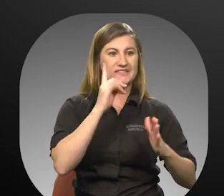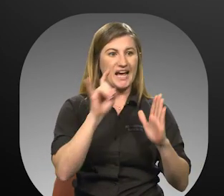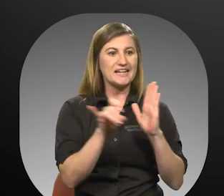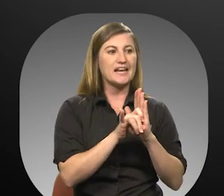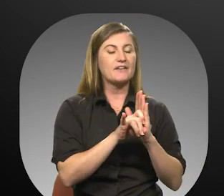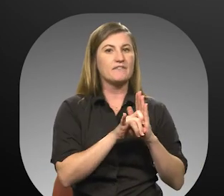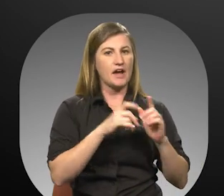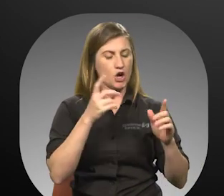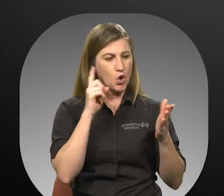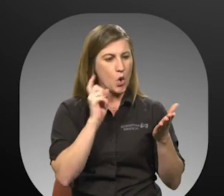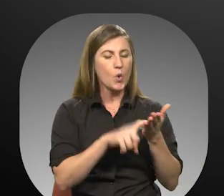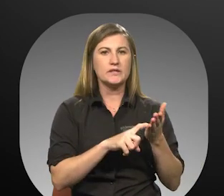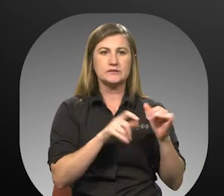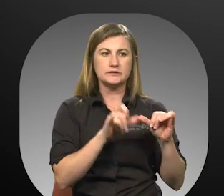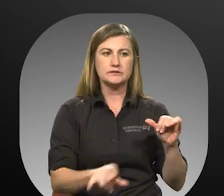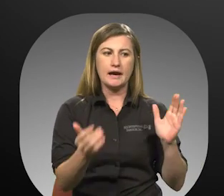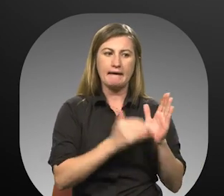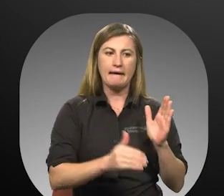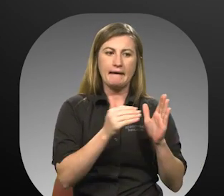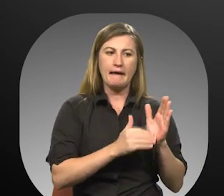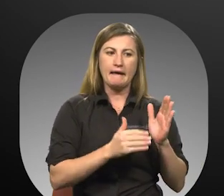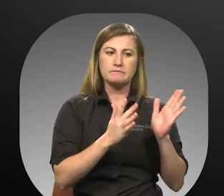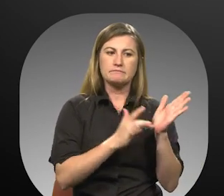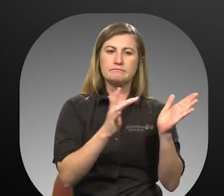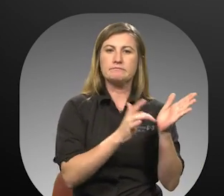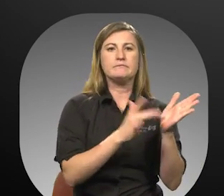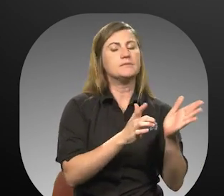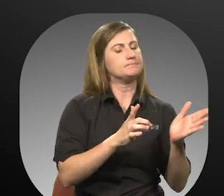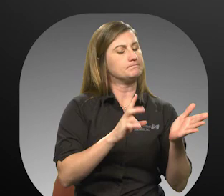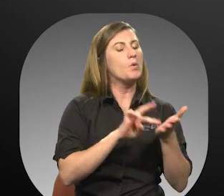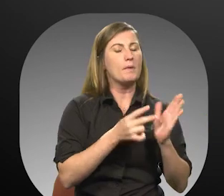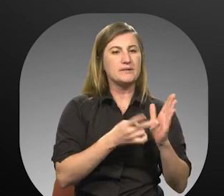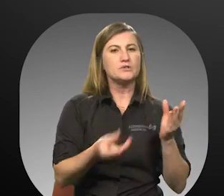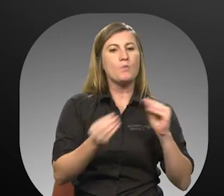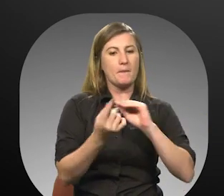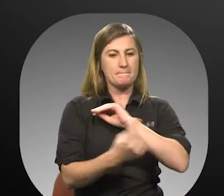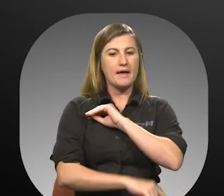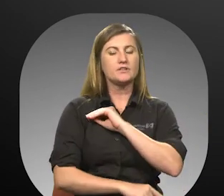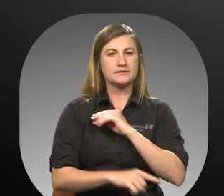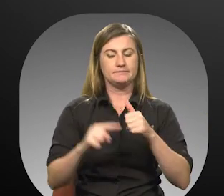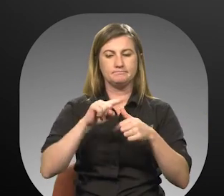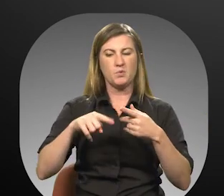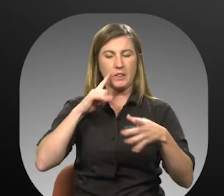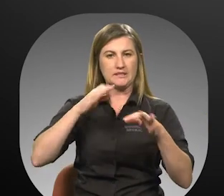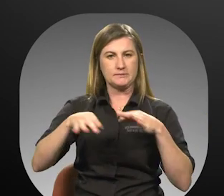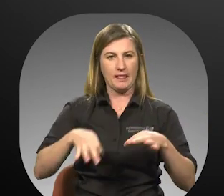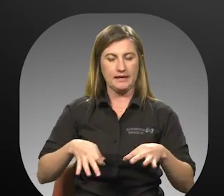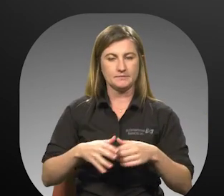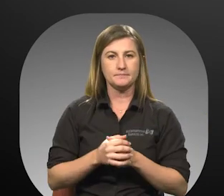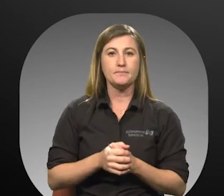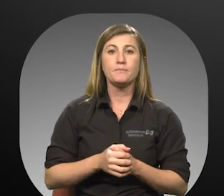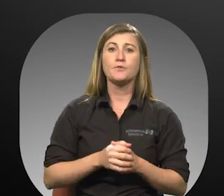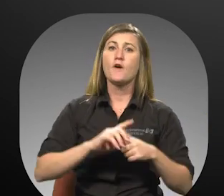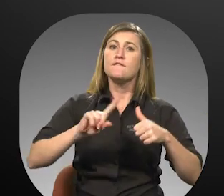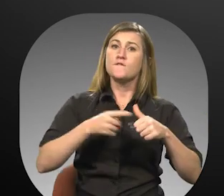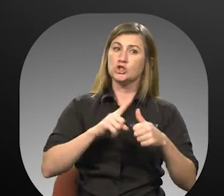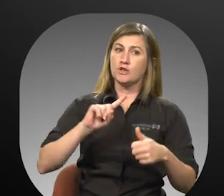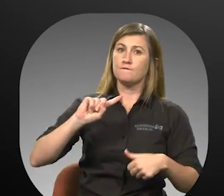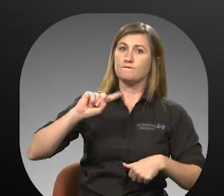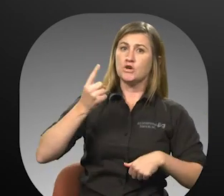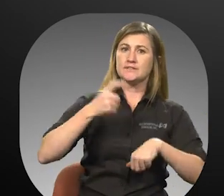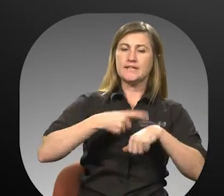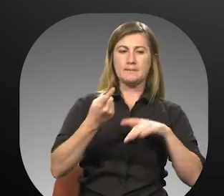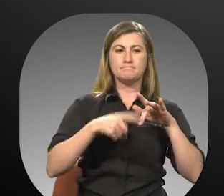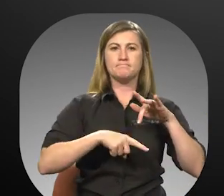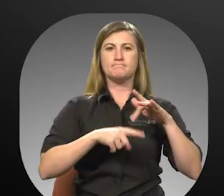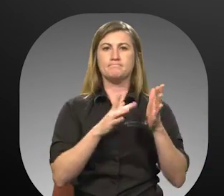with a pattern of continued system abuse will be subject to progressive action as follows. 1. The first offense will result